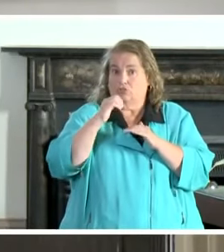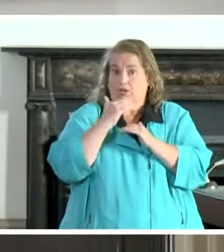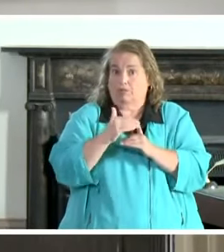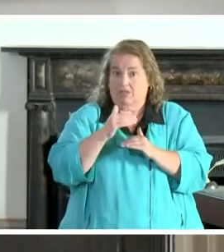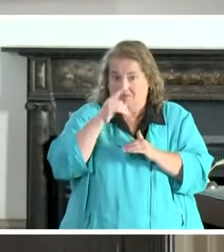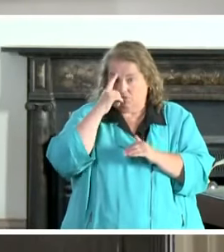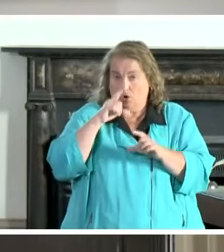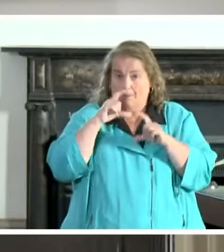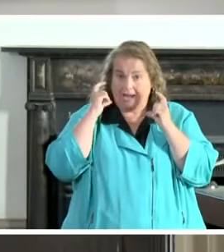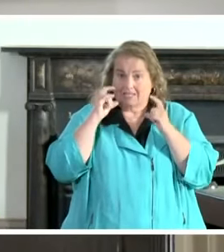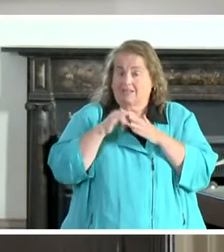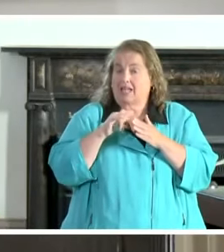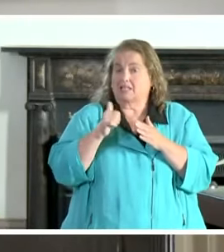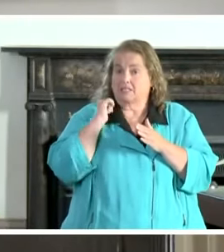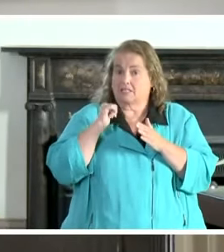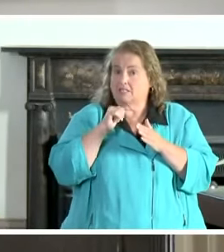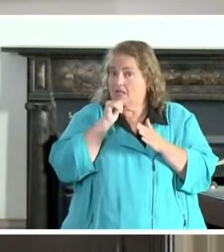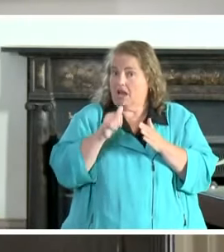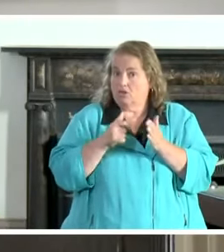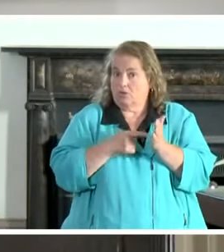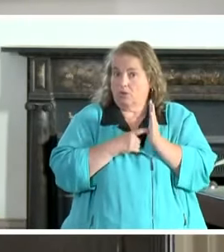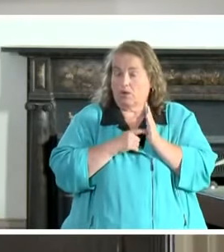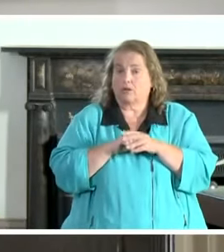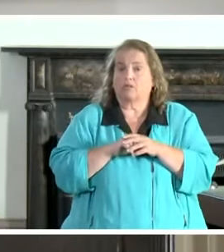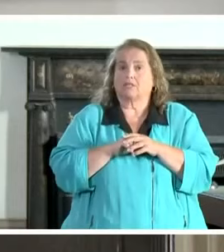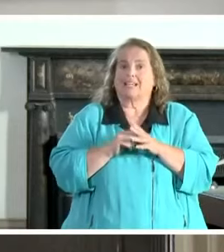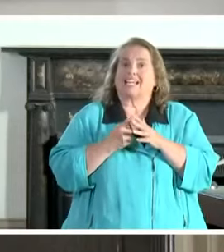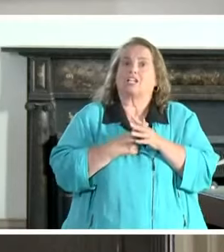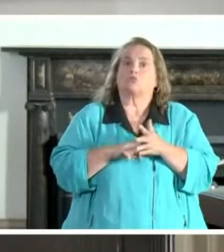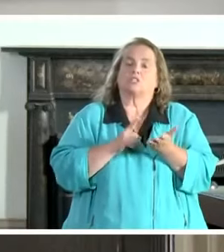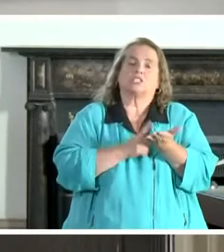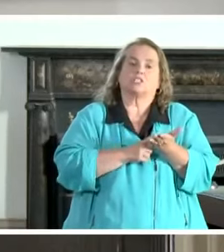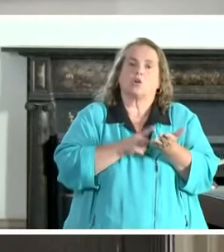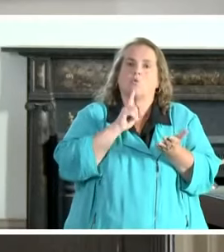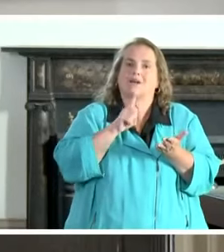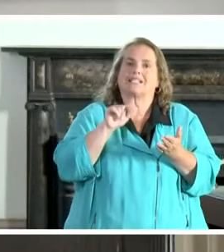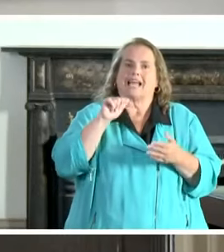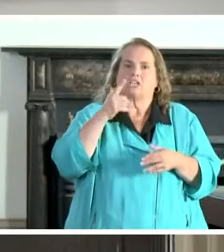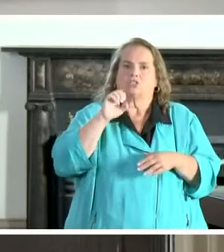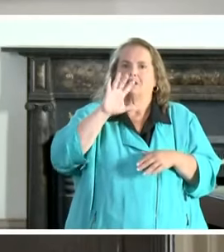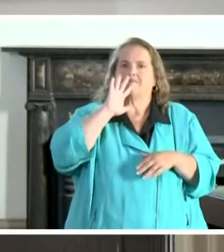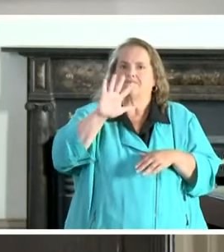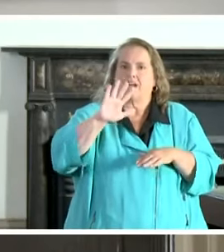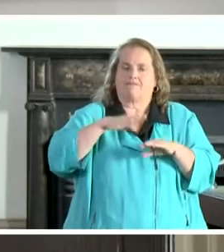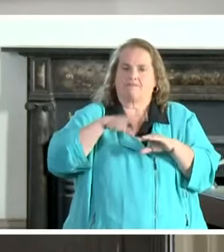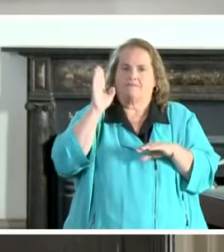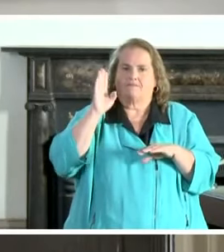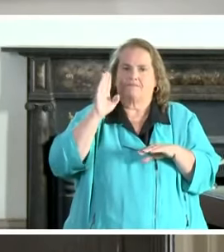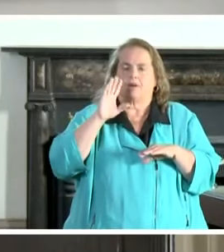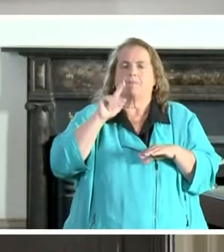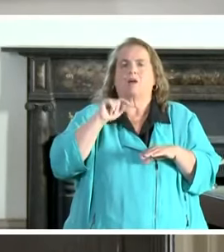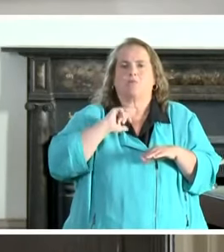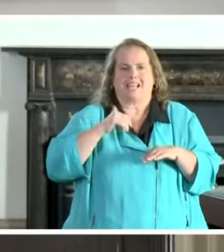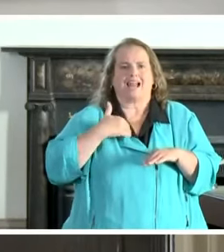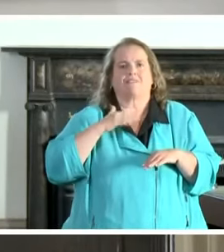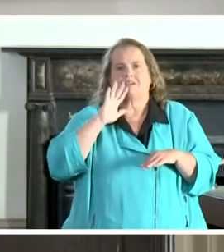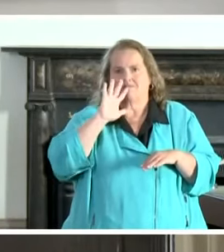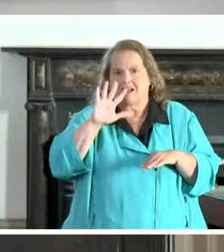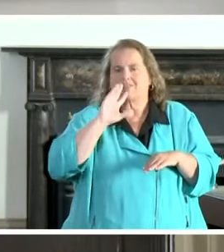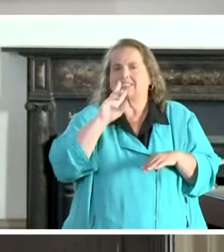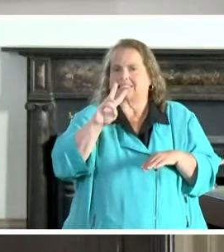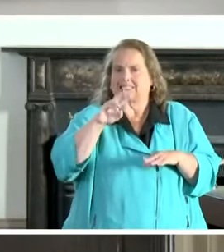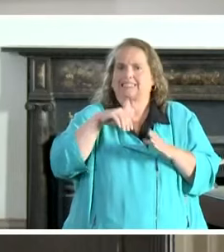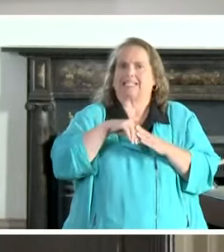a mask would not be required. Initially, the discussion was at age five. However, we have five-year-olds and six-year-olds in